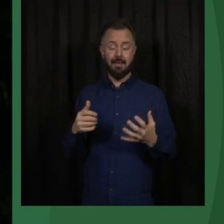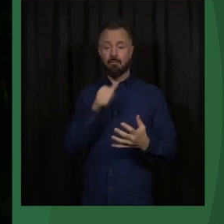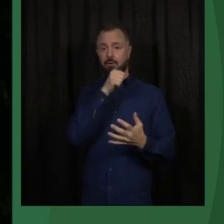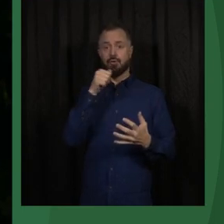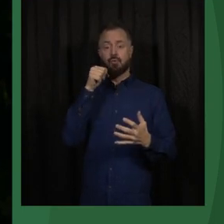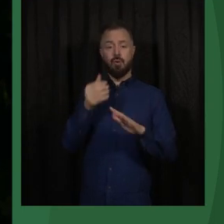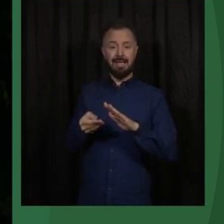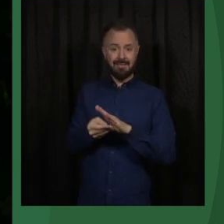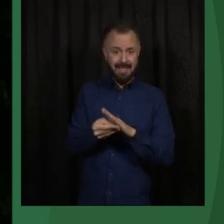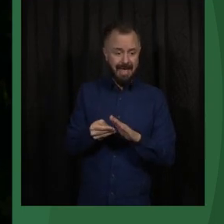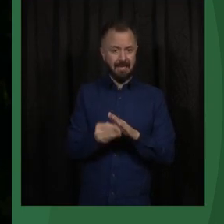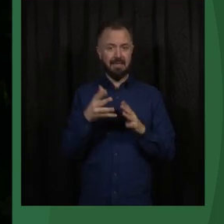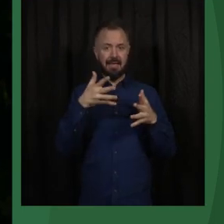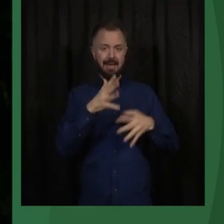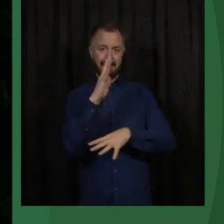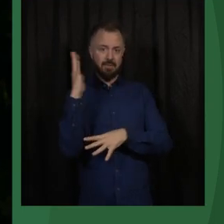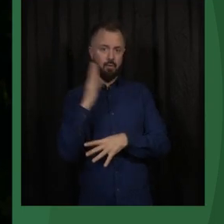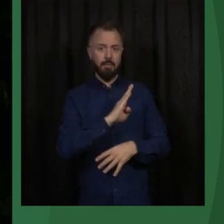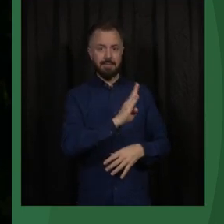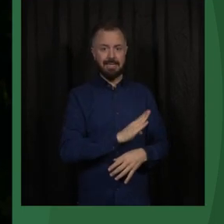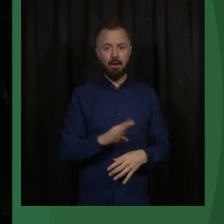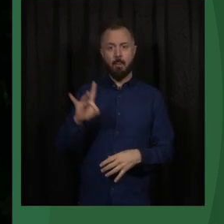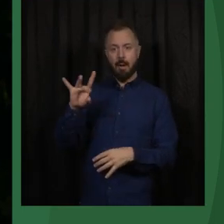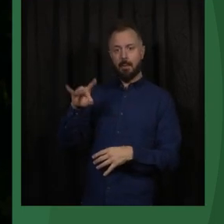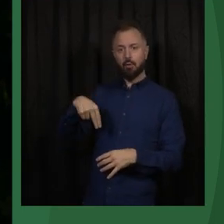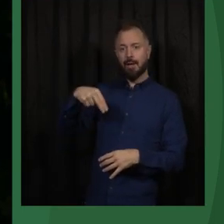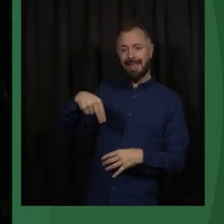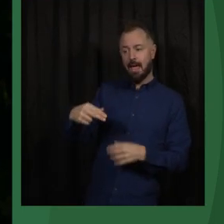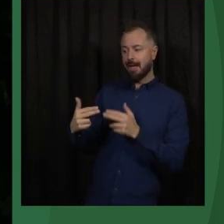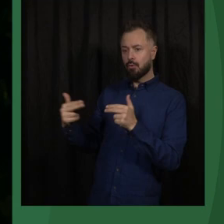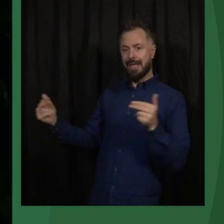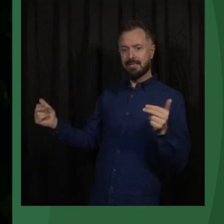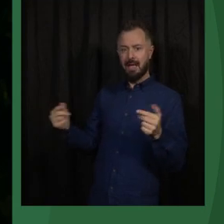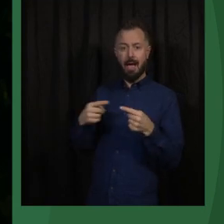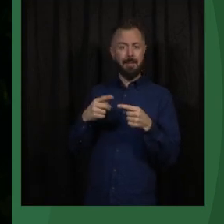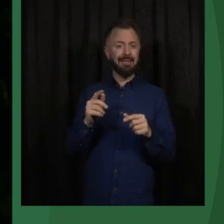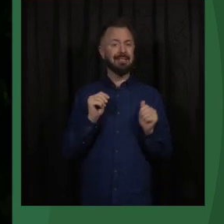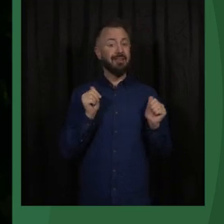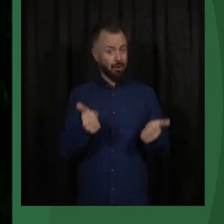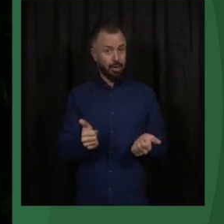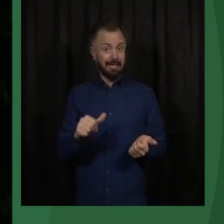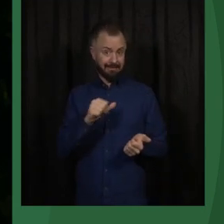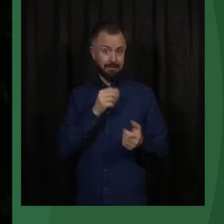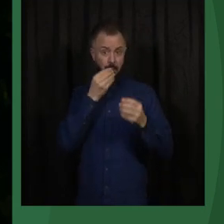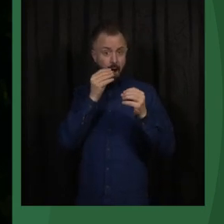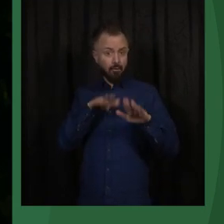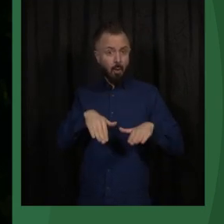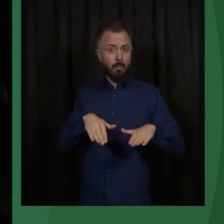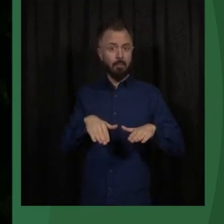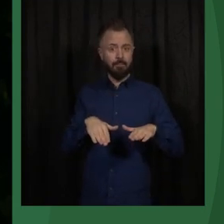in rainforests in Brazil, New Papagonea, Indonesia. But of course, if you're talking about just